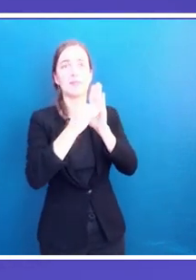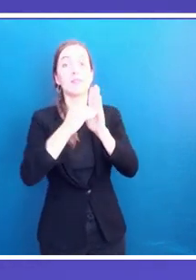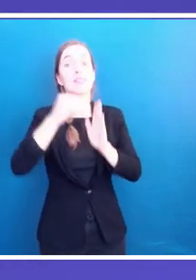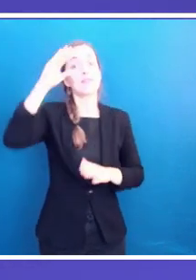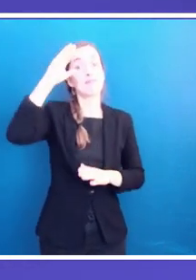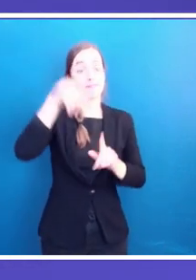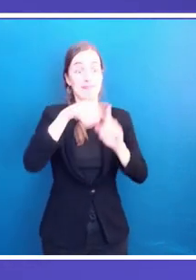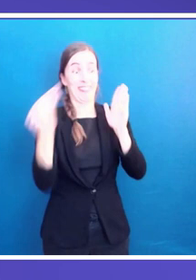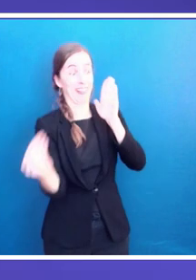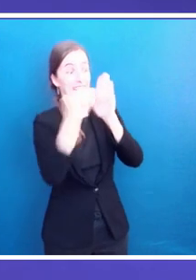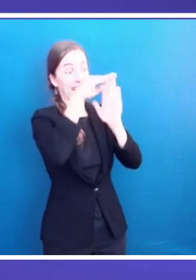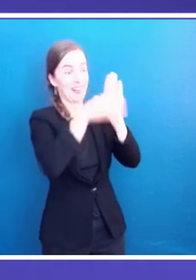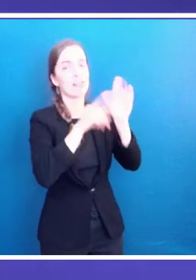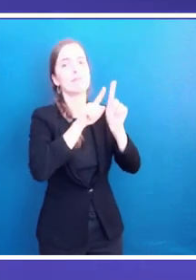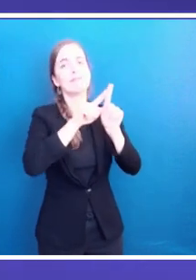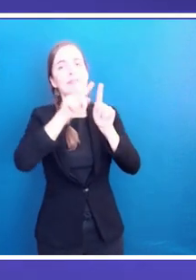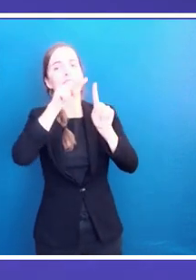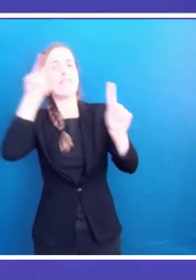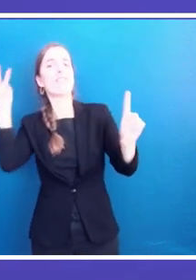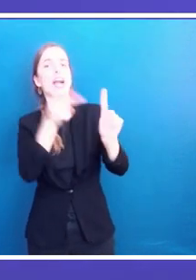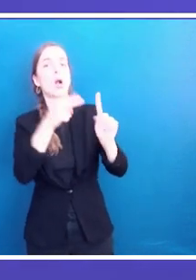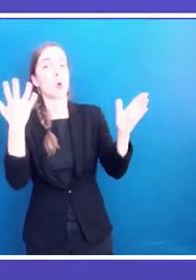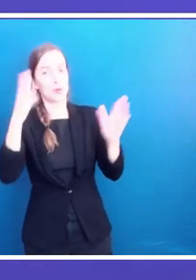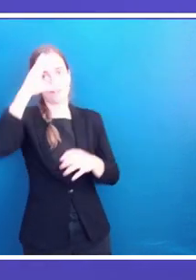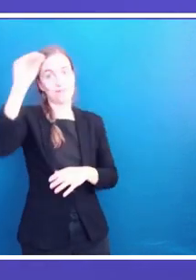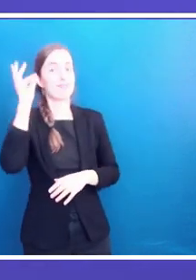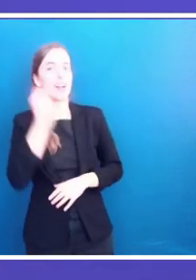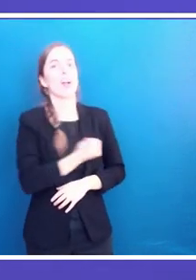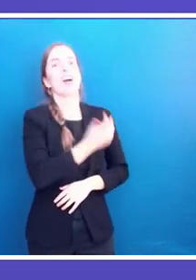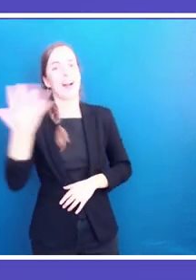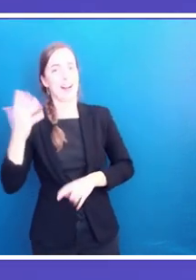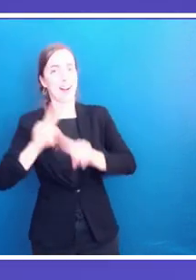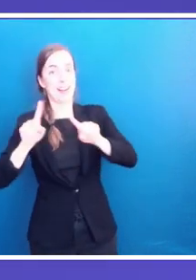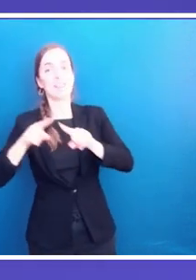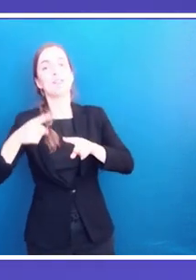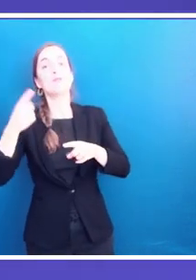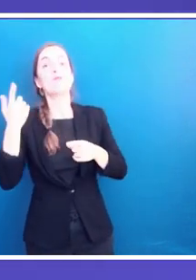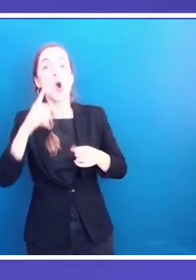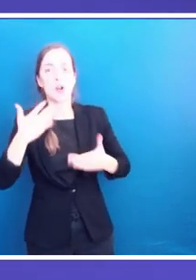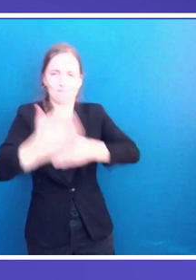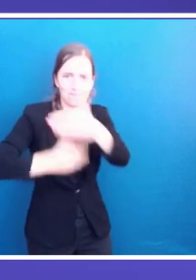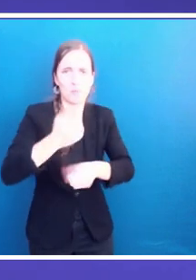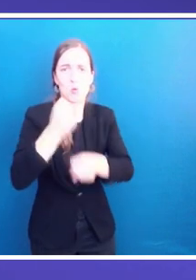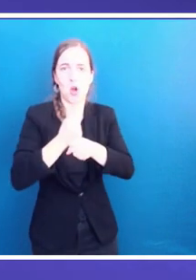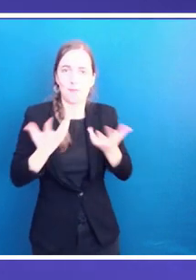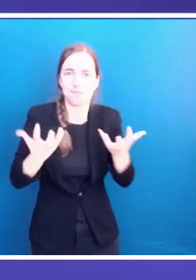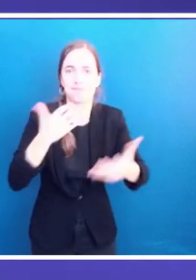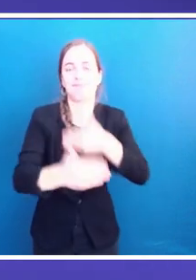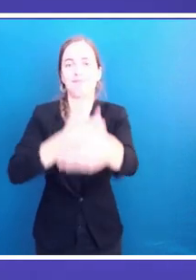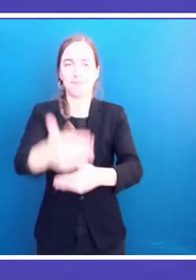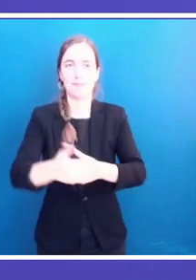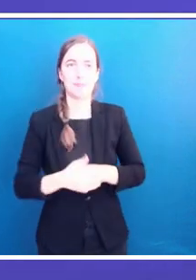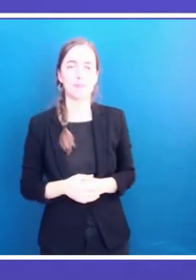required to the implementation of the strategy. Indeed, as I said, we are determined to put women at the center of our external